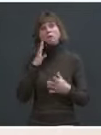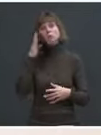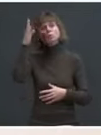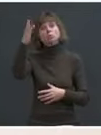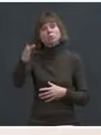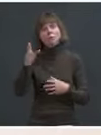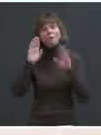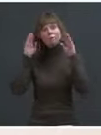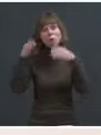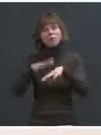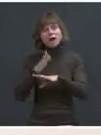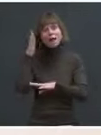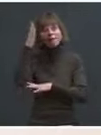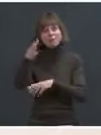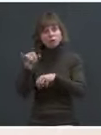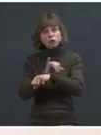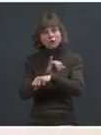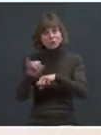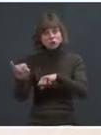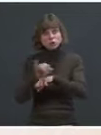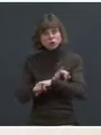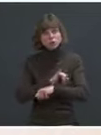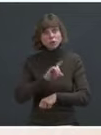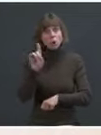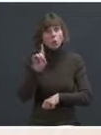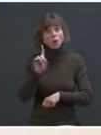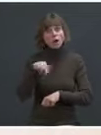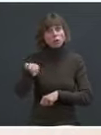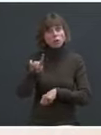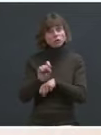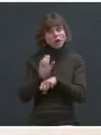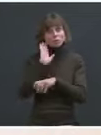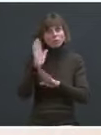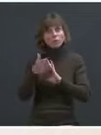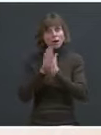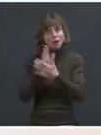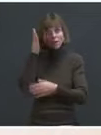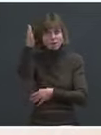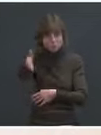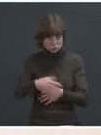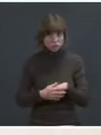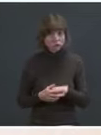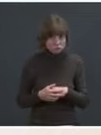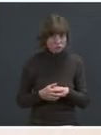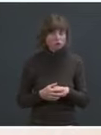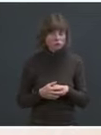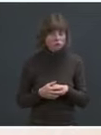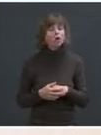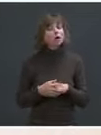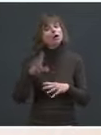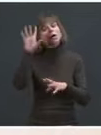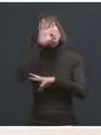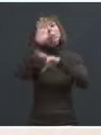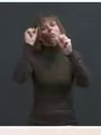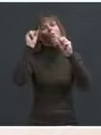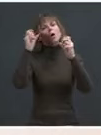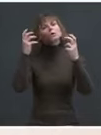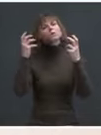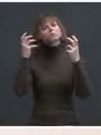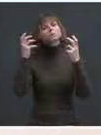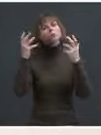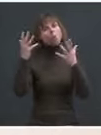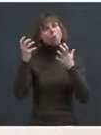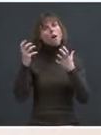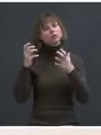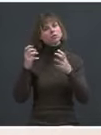where we feel is where the jobs are going to be moving forward. And the president looks forward to continuing delivering on his commitment